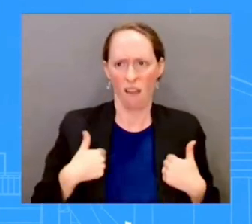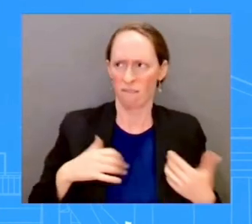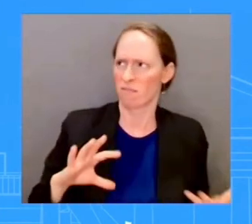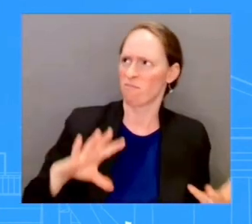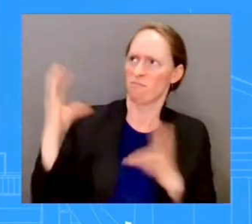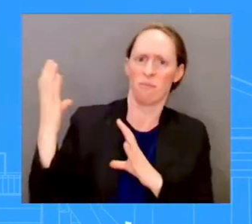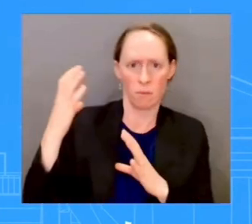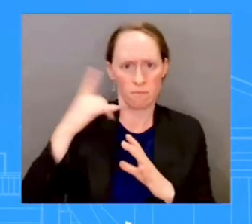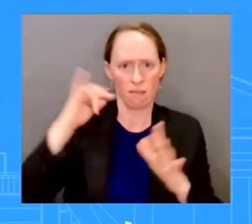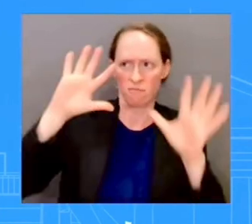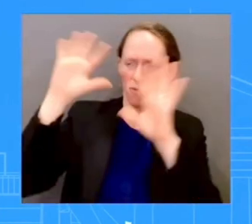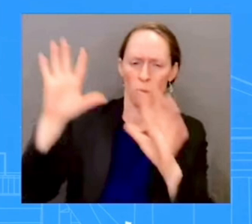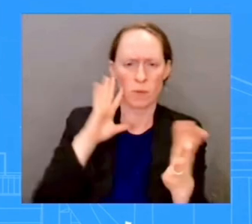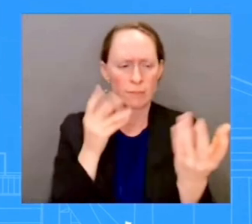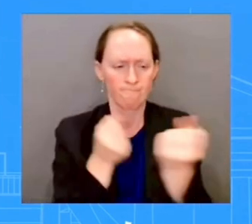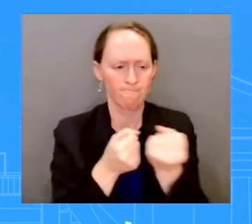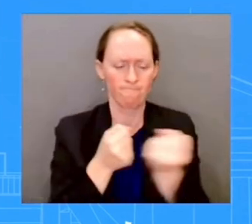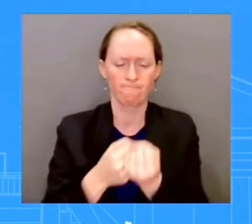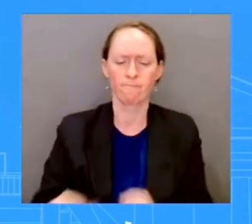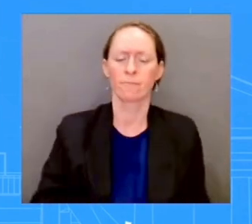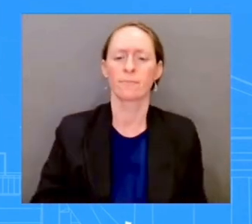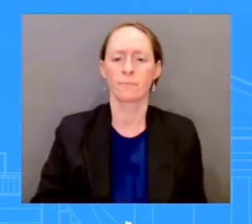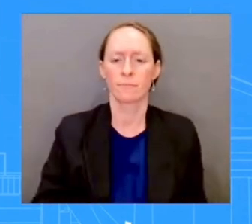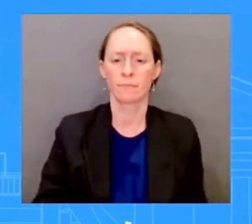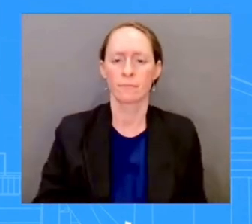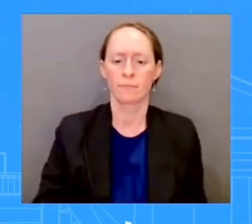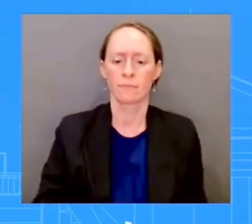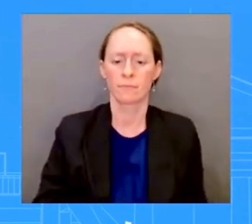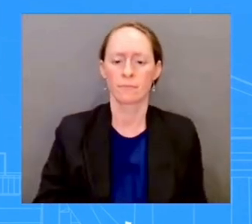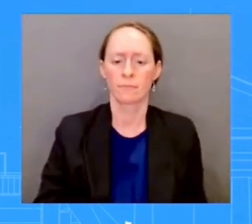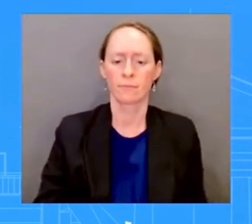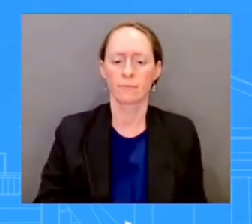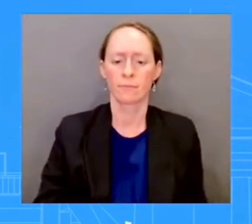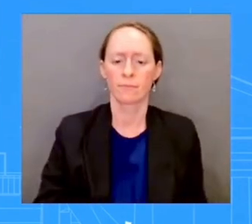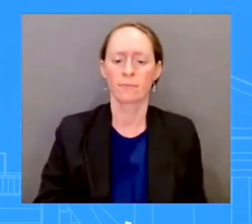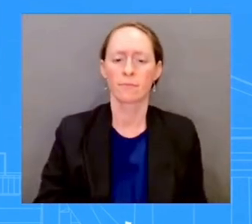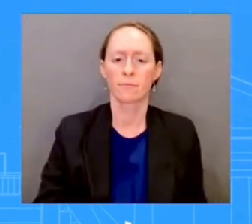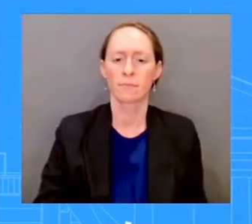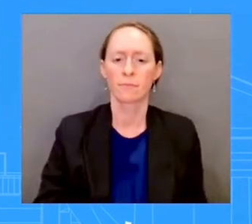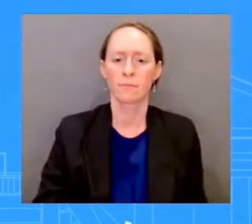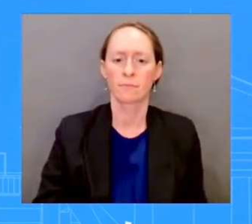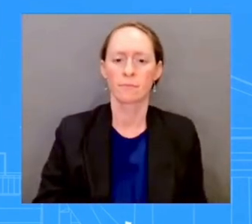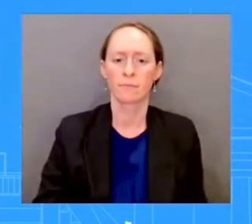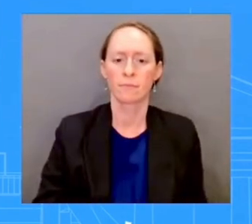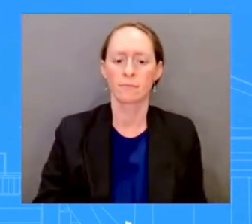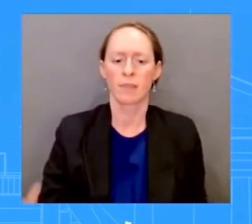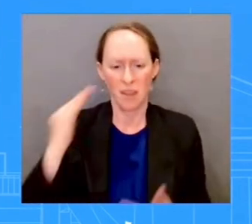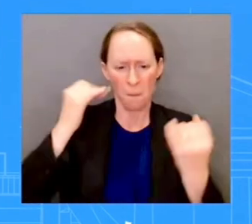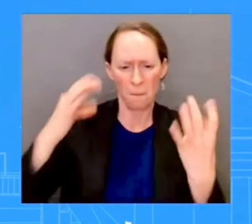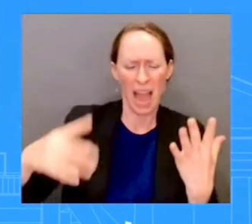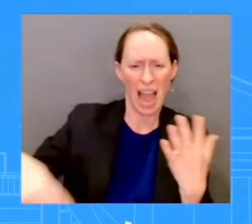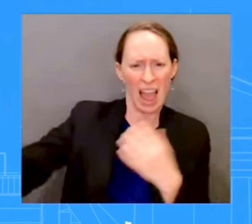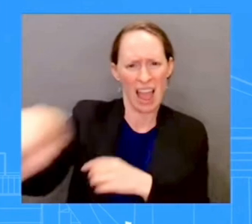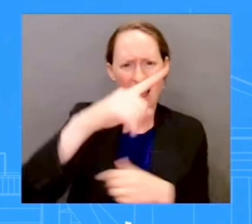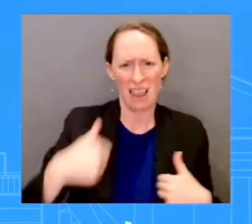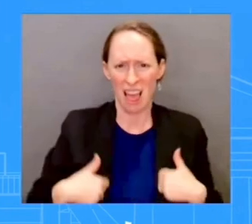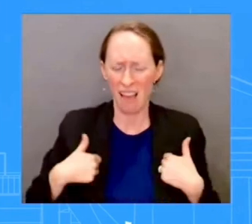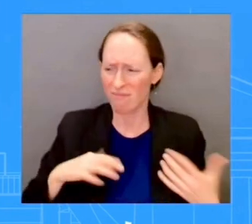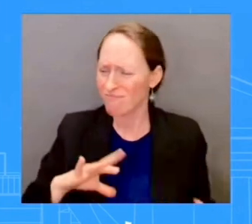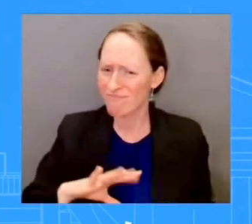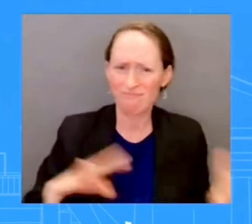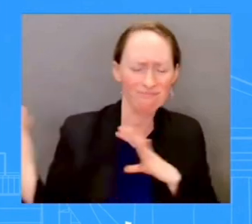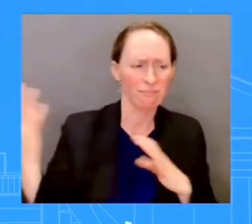about these events on the lives that are torn apart and how we can help people get back on their feet as quickly as possible. For example,